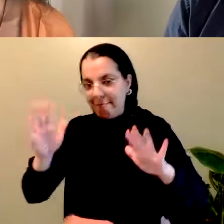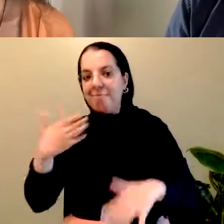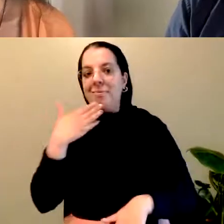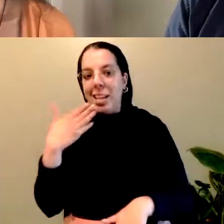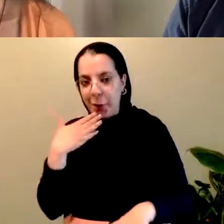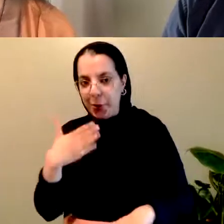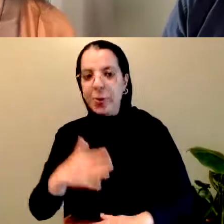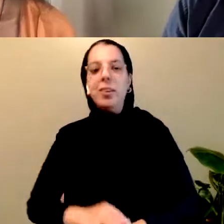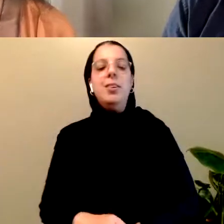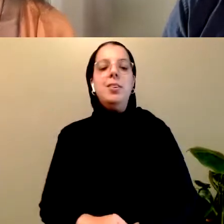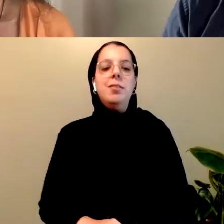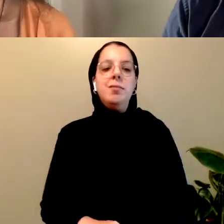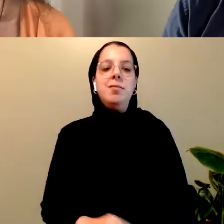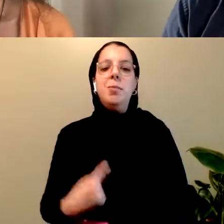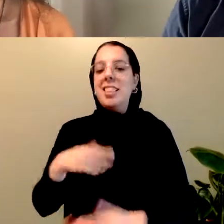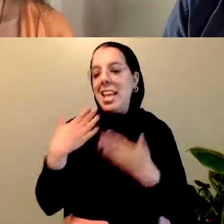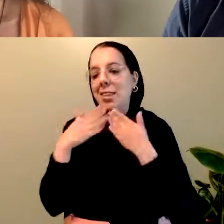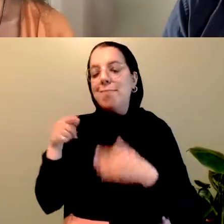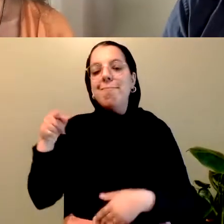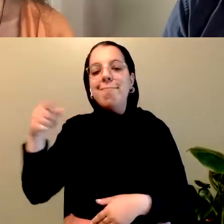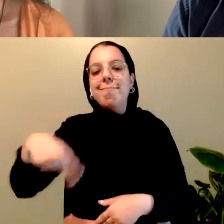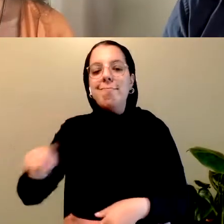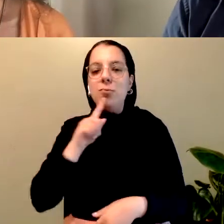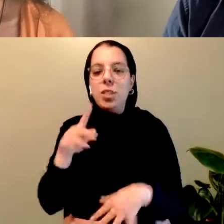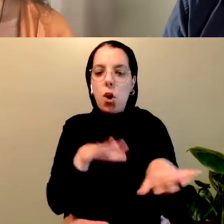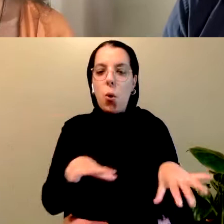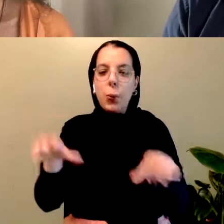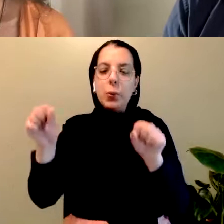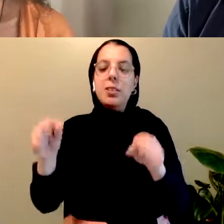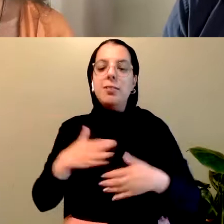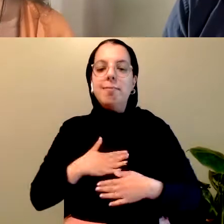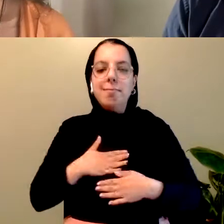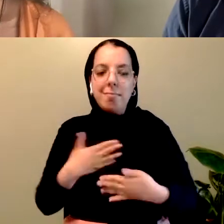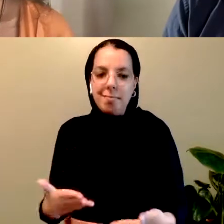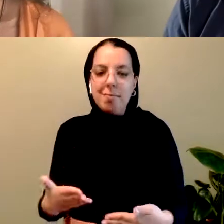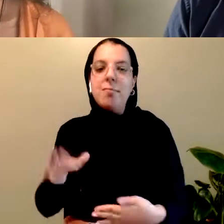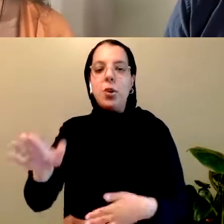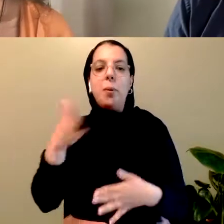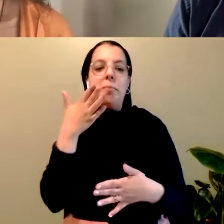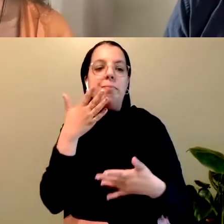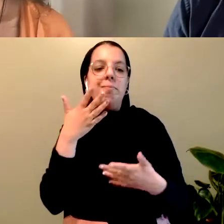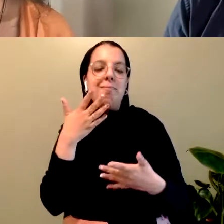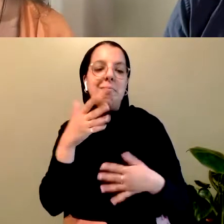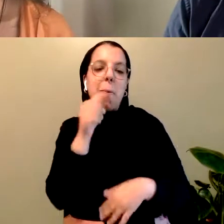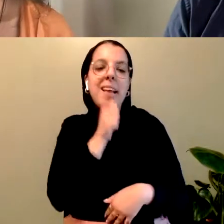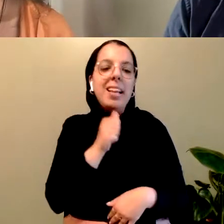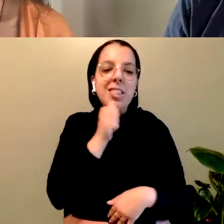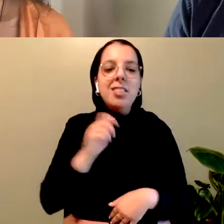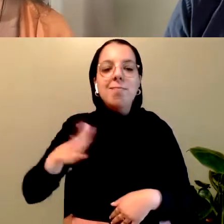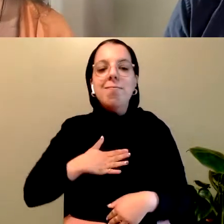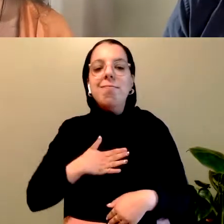Stay up. We thank you for being such generous hosts and for your incredible patience and generosity with